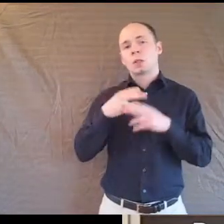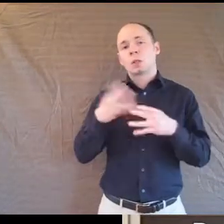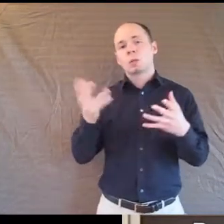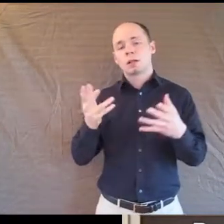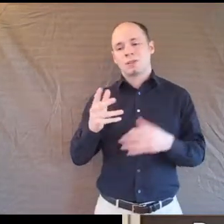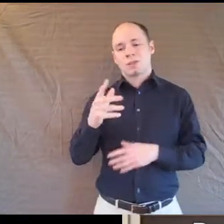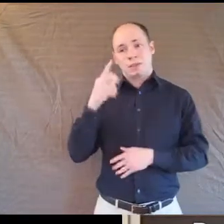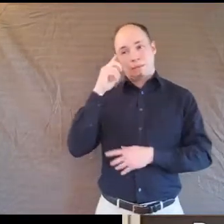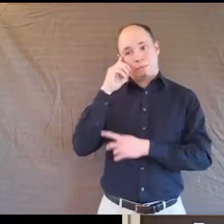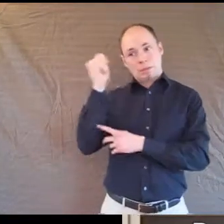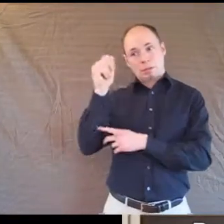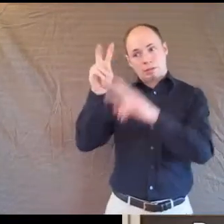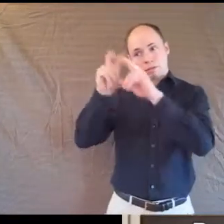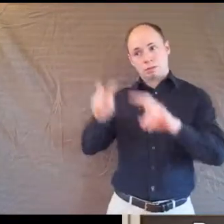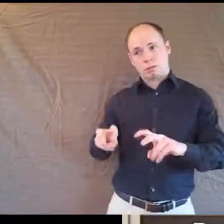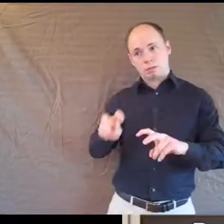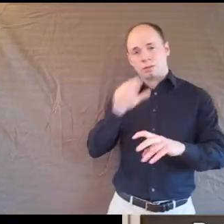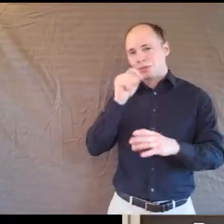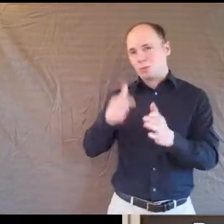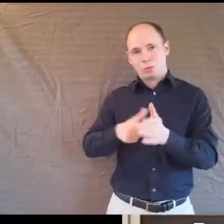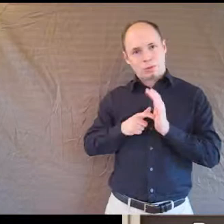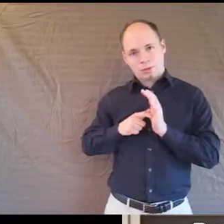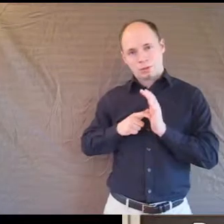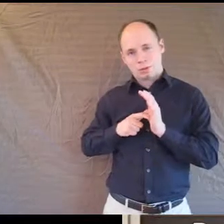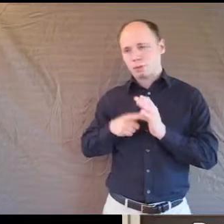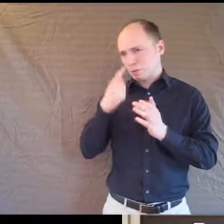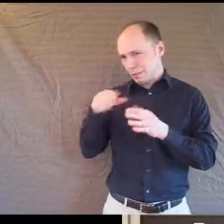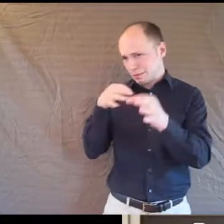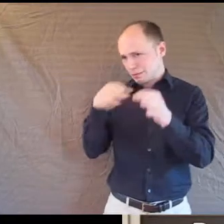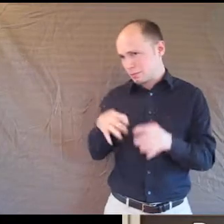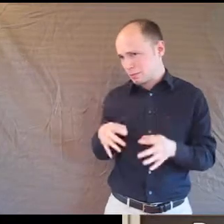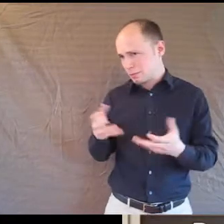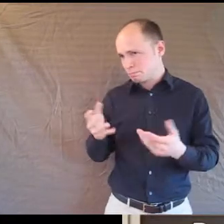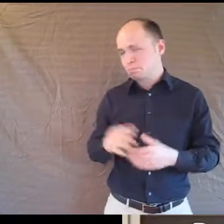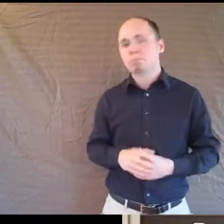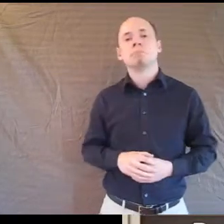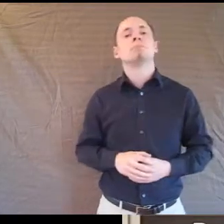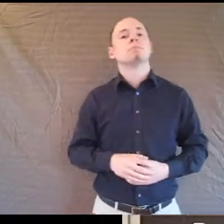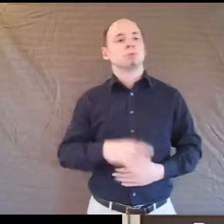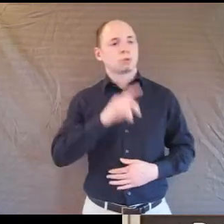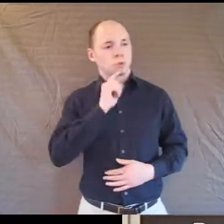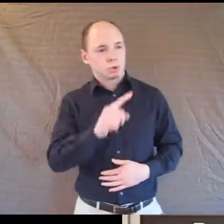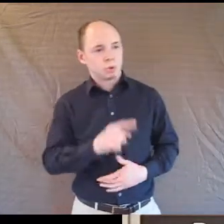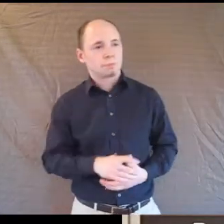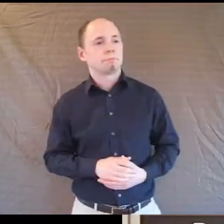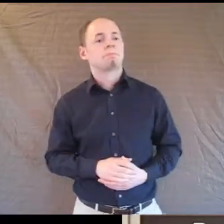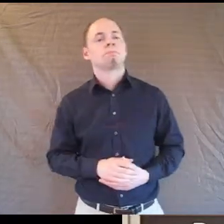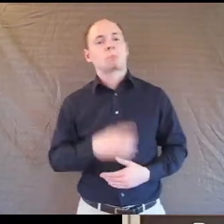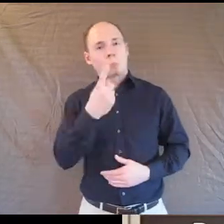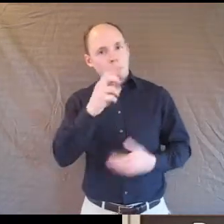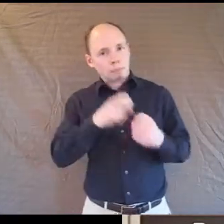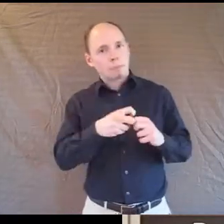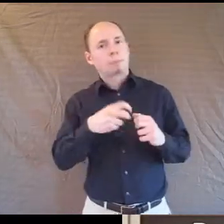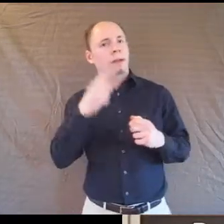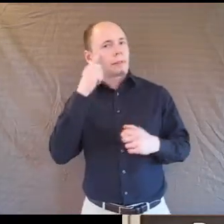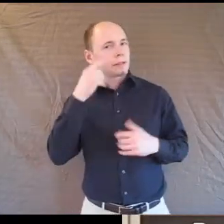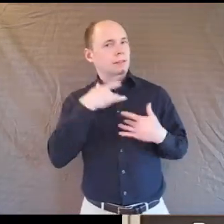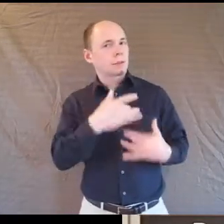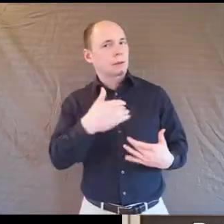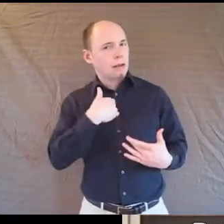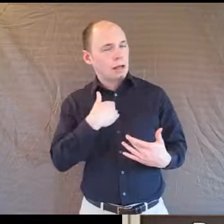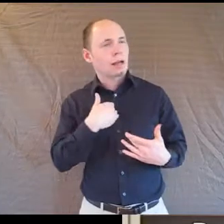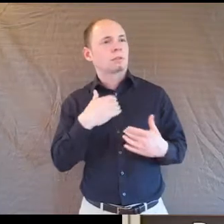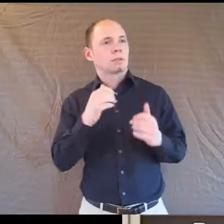Remembering is Not Required. Can you say some more about that? Sure. One of the holes I think we have in